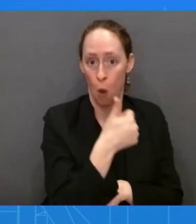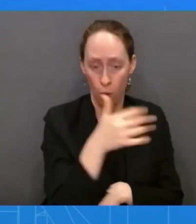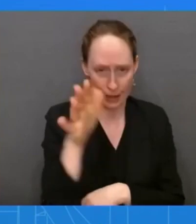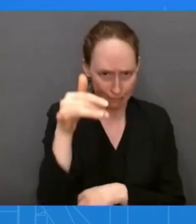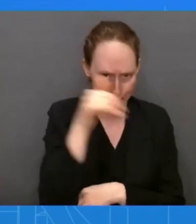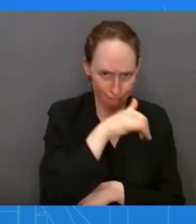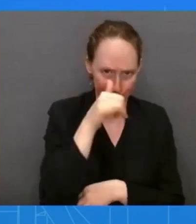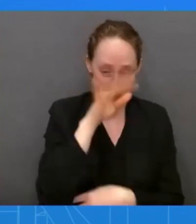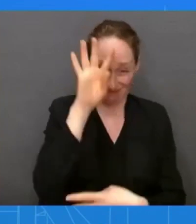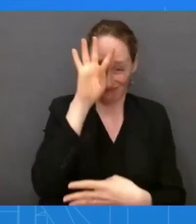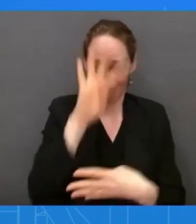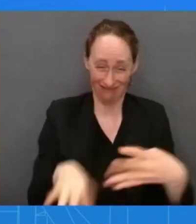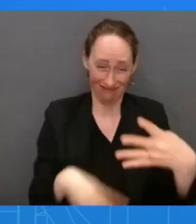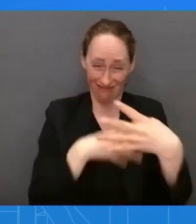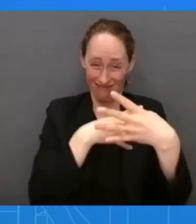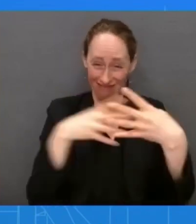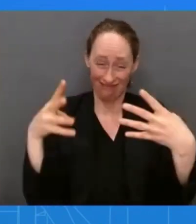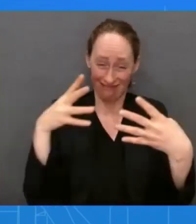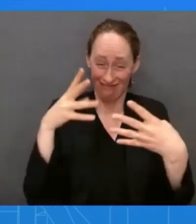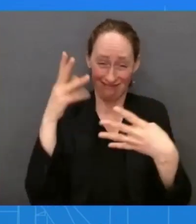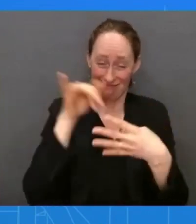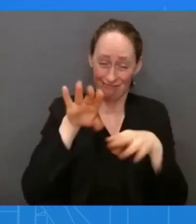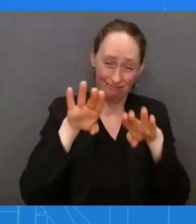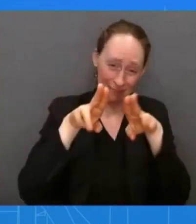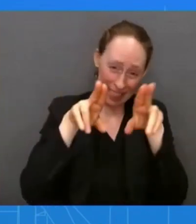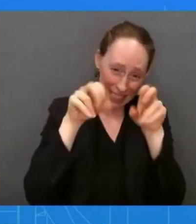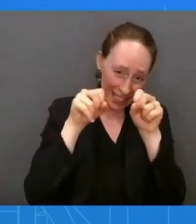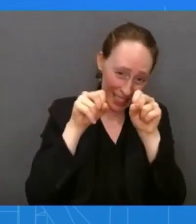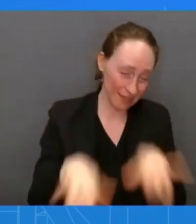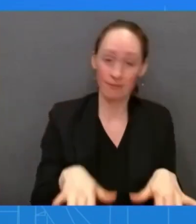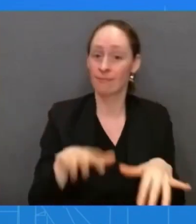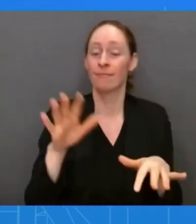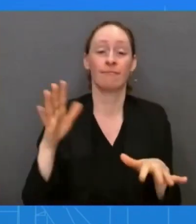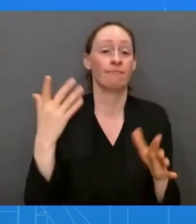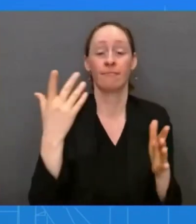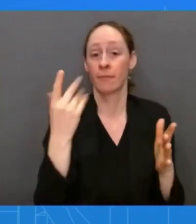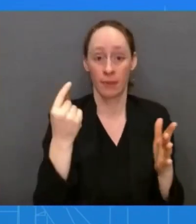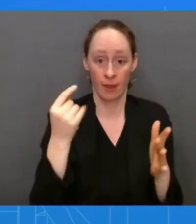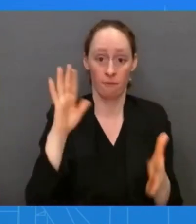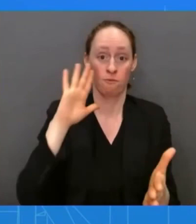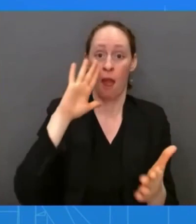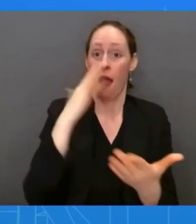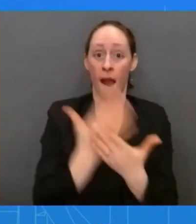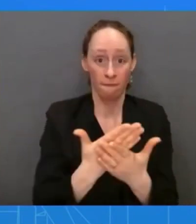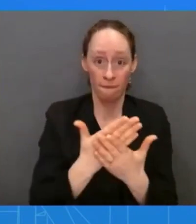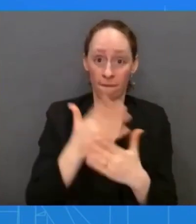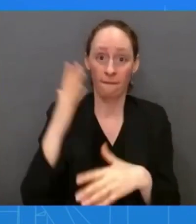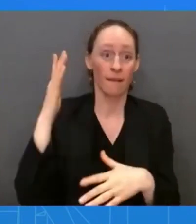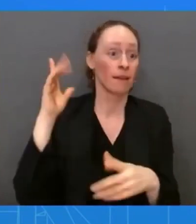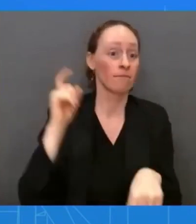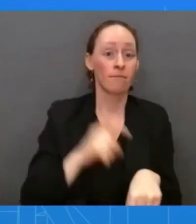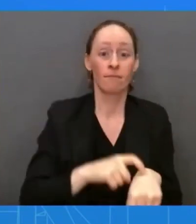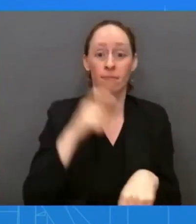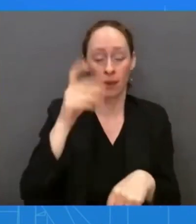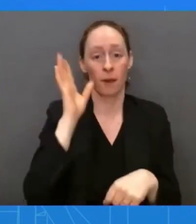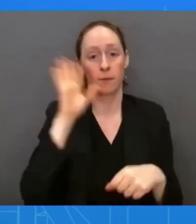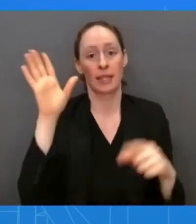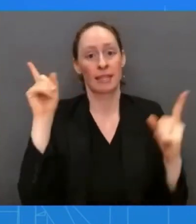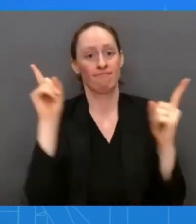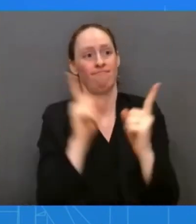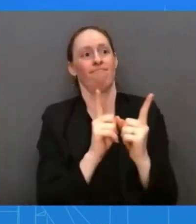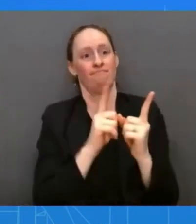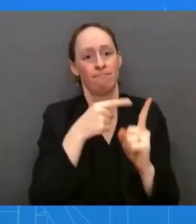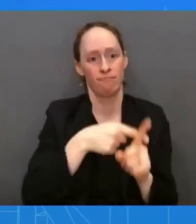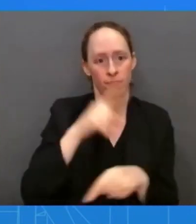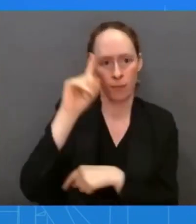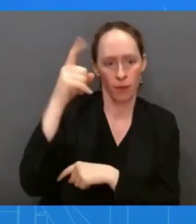Once they arrive, they'll be greeted by the Governor General of Canada, Mary Simon. Later tomorrow evening, the President